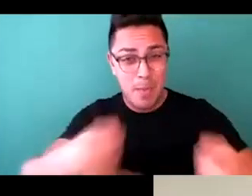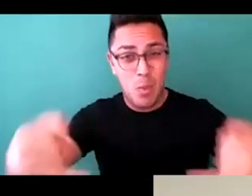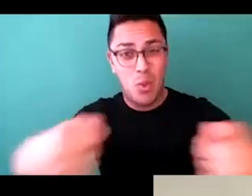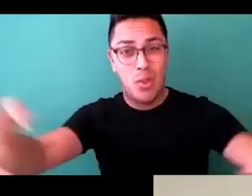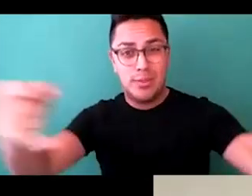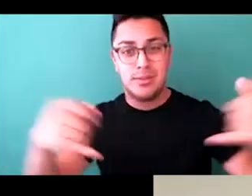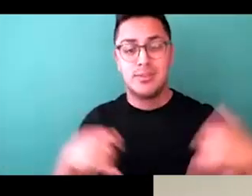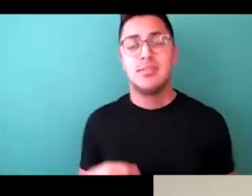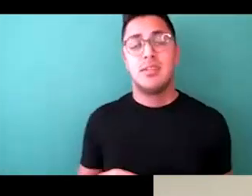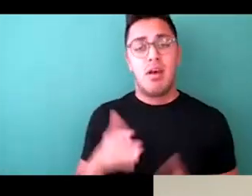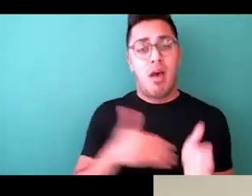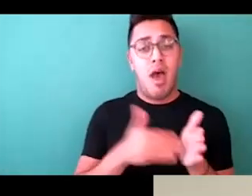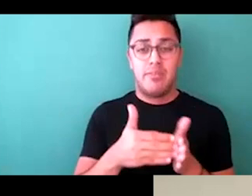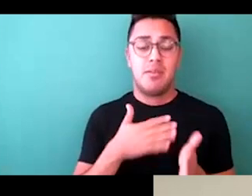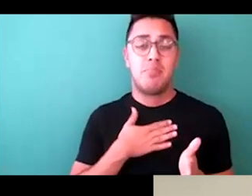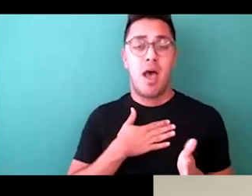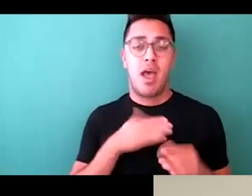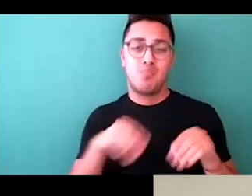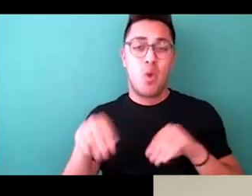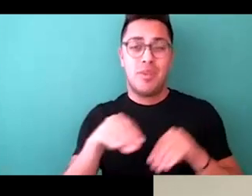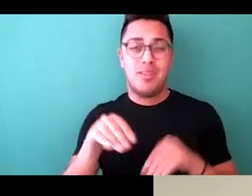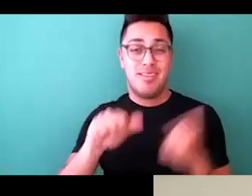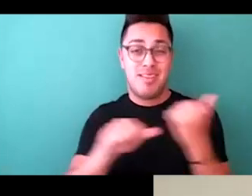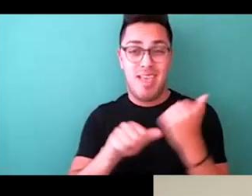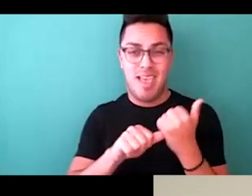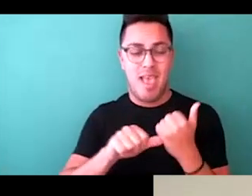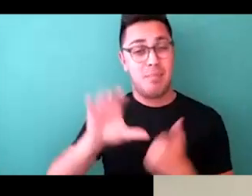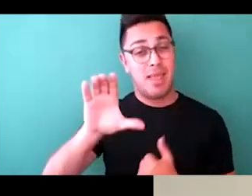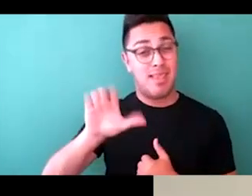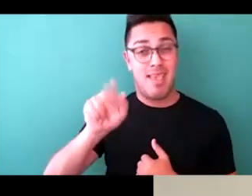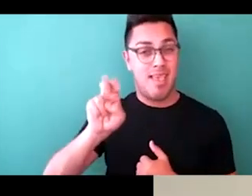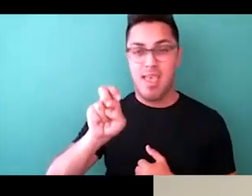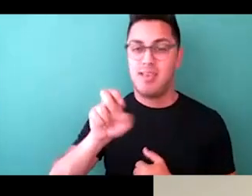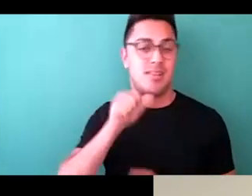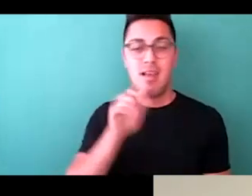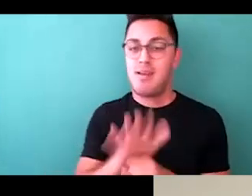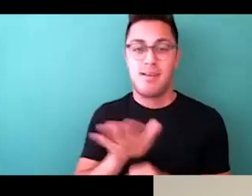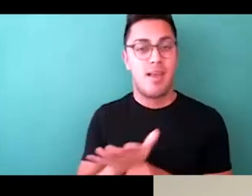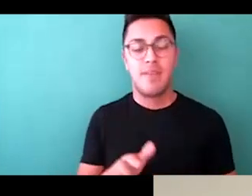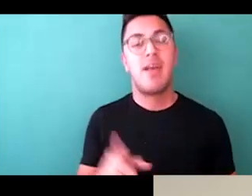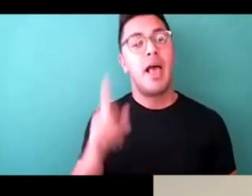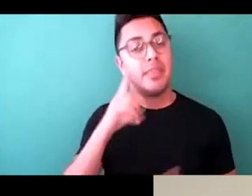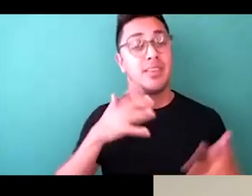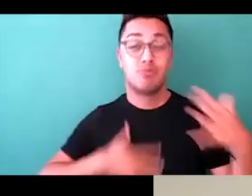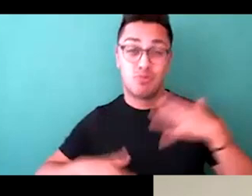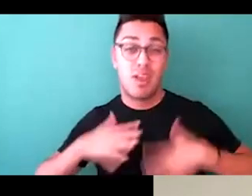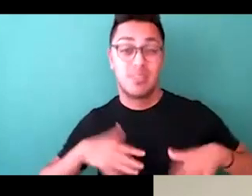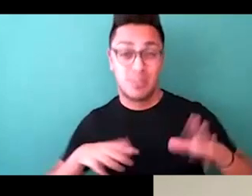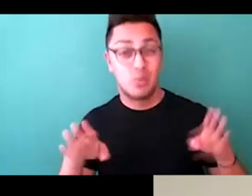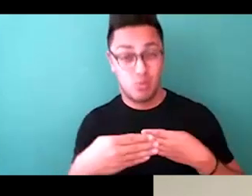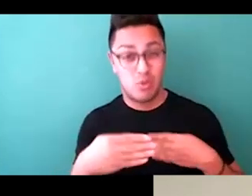my mobility aid is not enough to get me through. I think dressing rooms need tremendous amount of work.